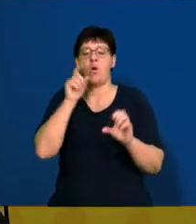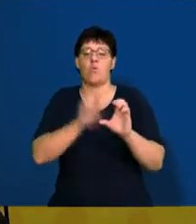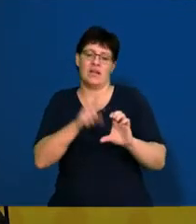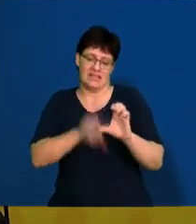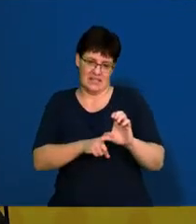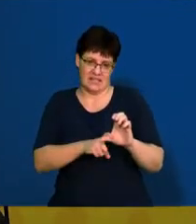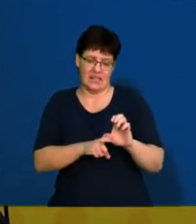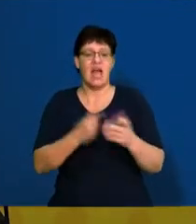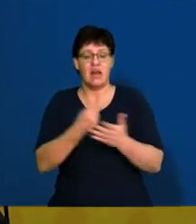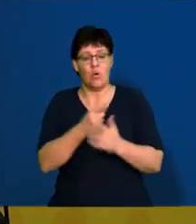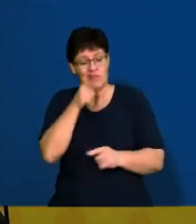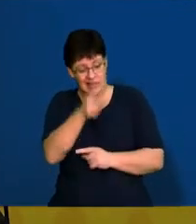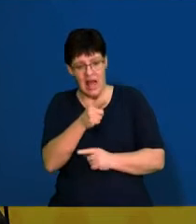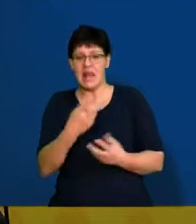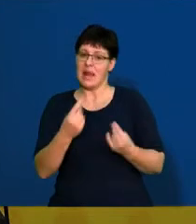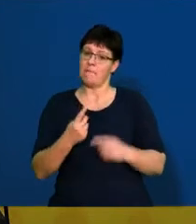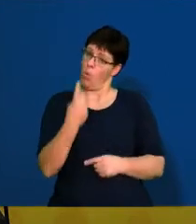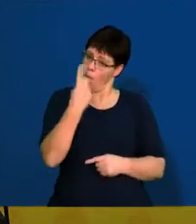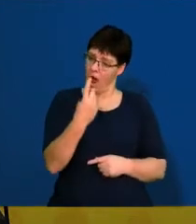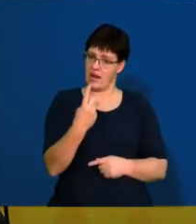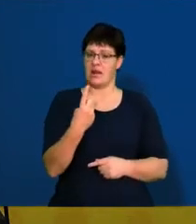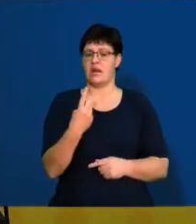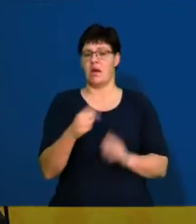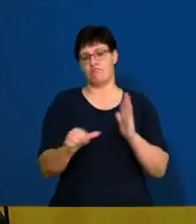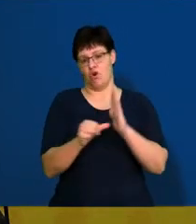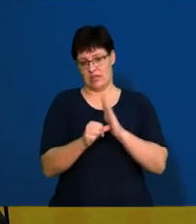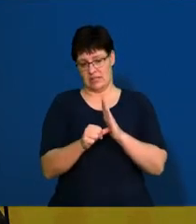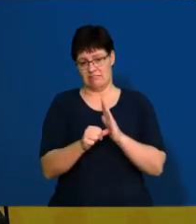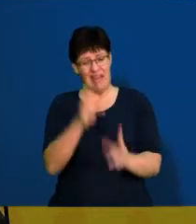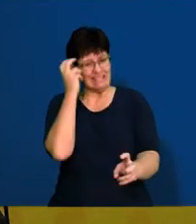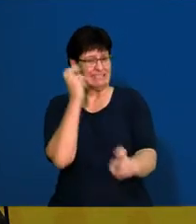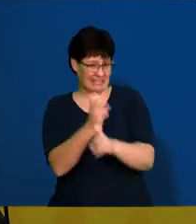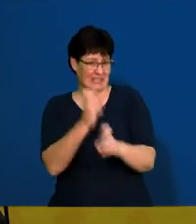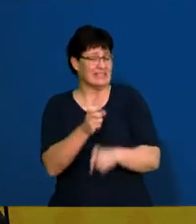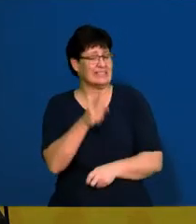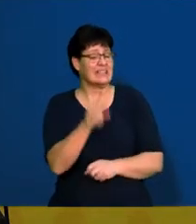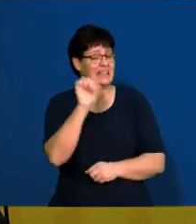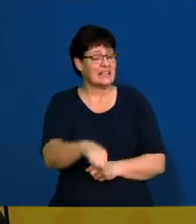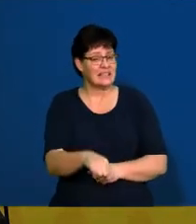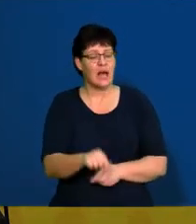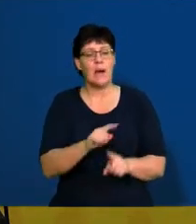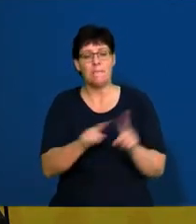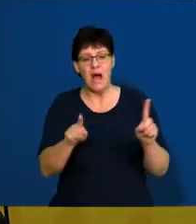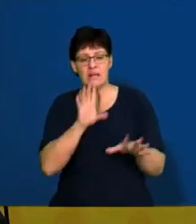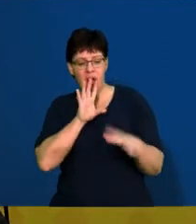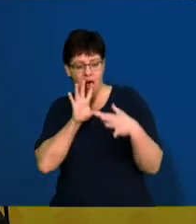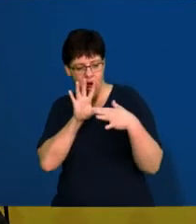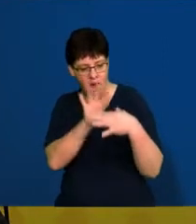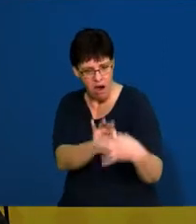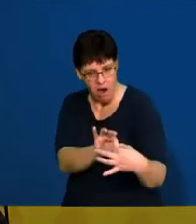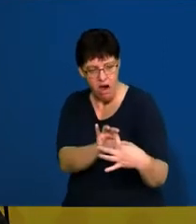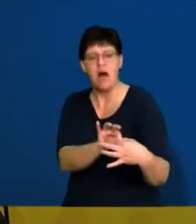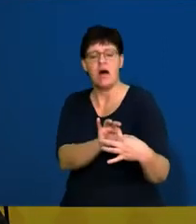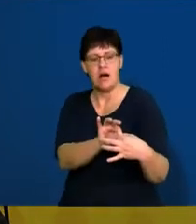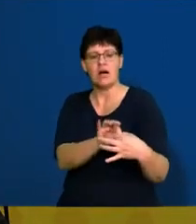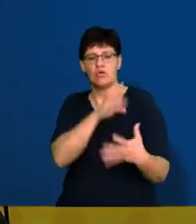and that quality is their number one priority there. Quite a difficult section to get through, but if you can relate it to